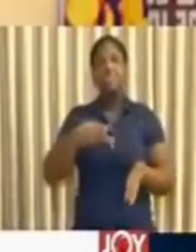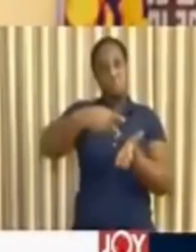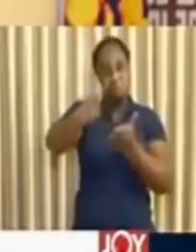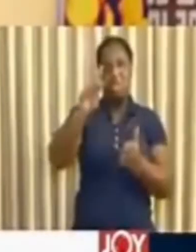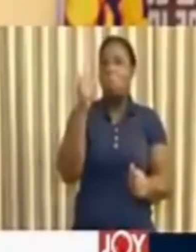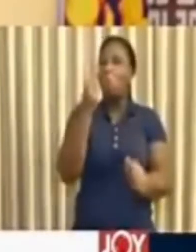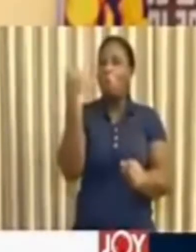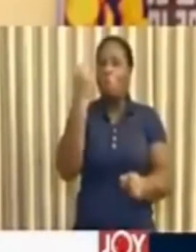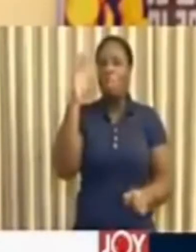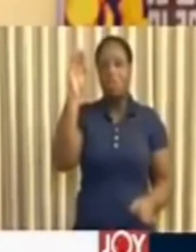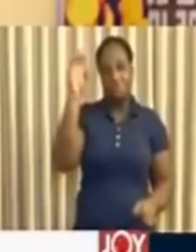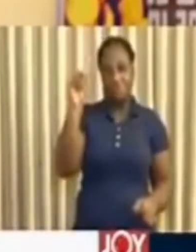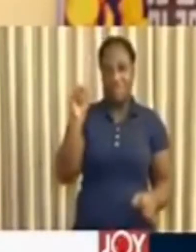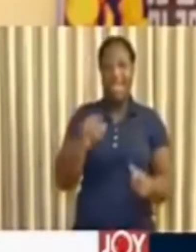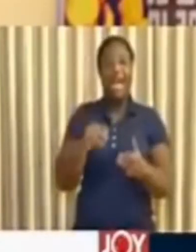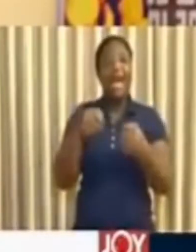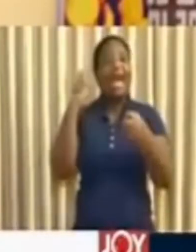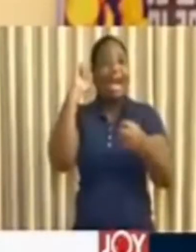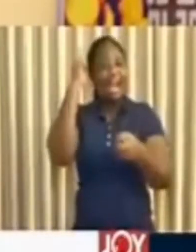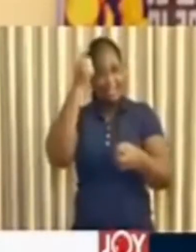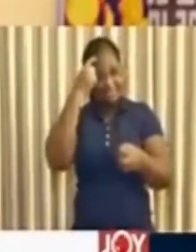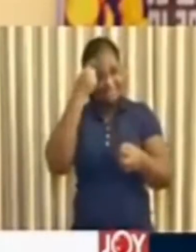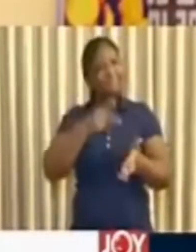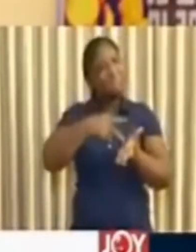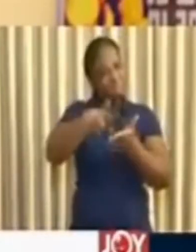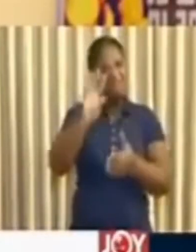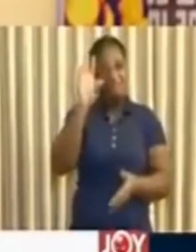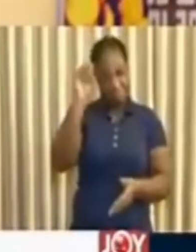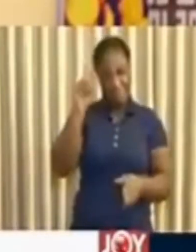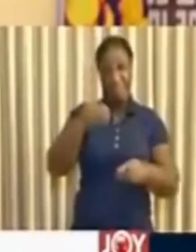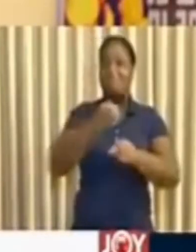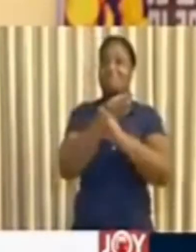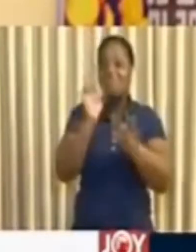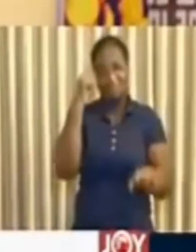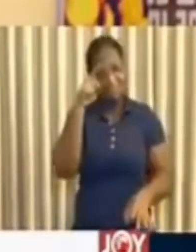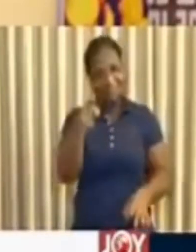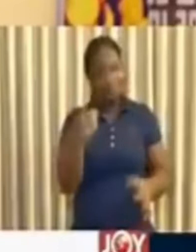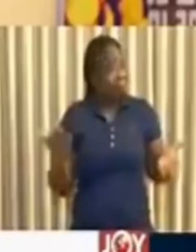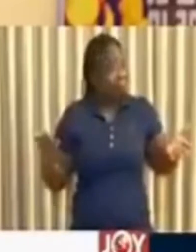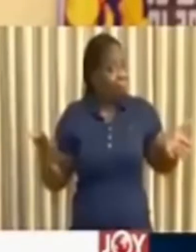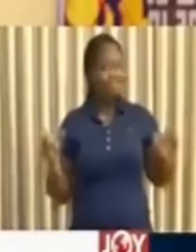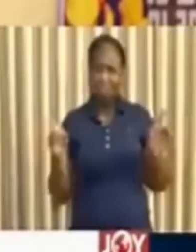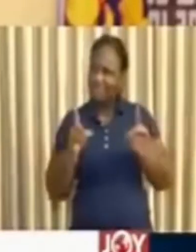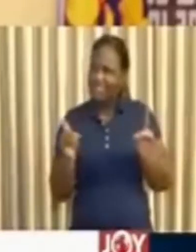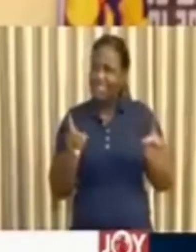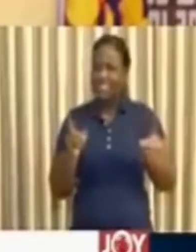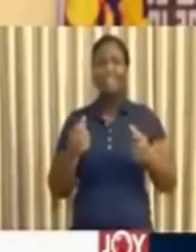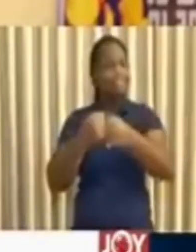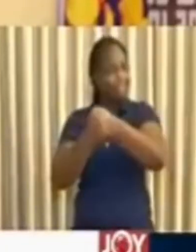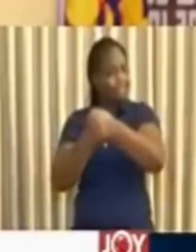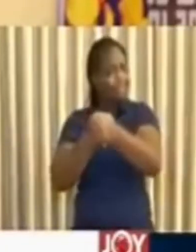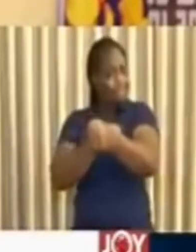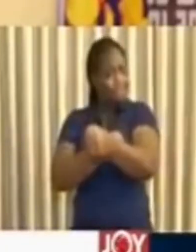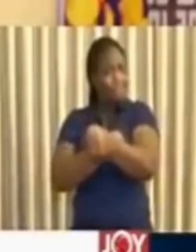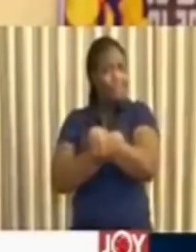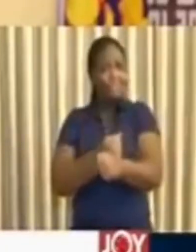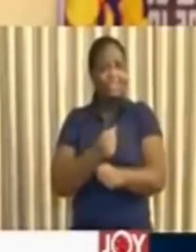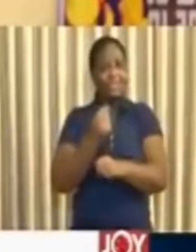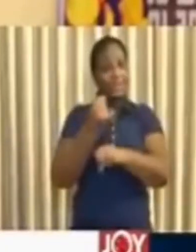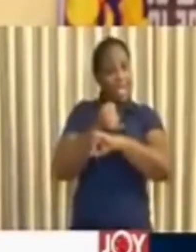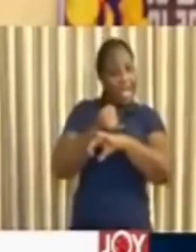with governments absorbing the remaining 50 CDs. This is being done to support industry,